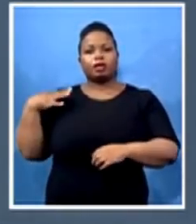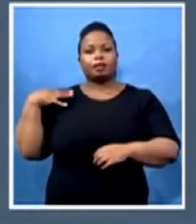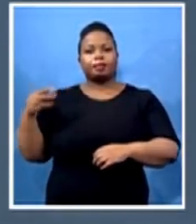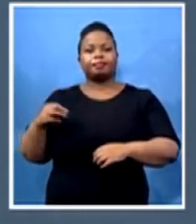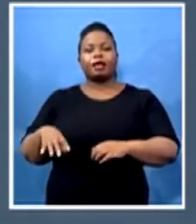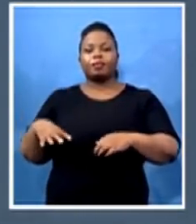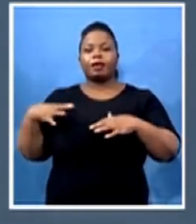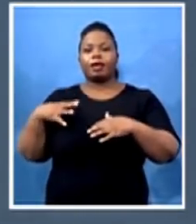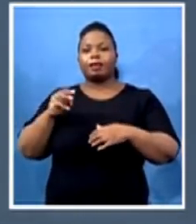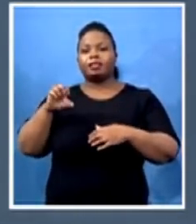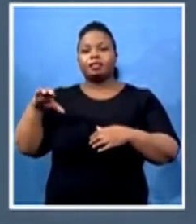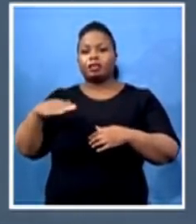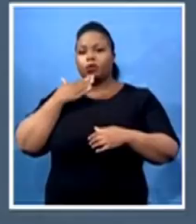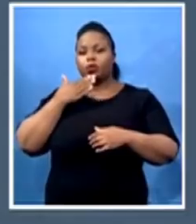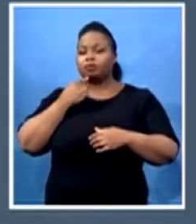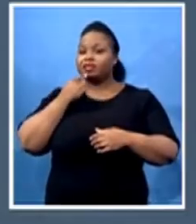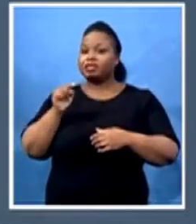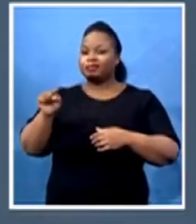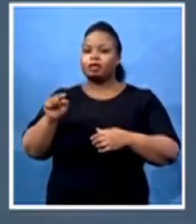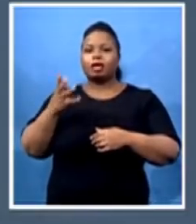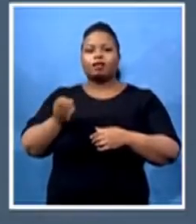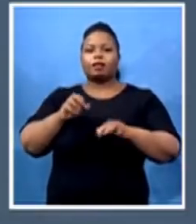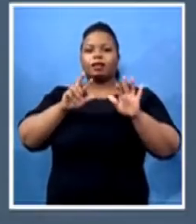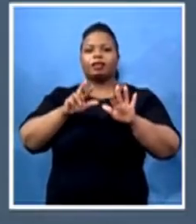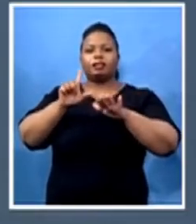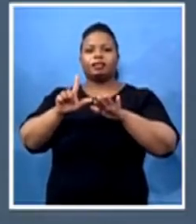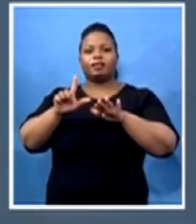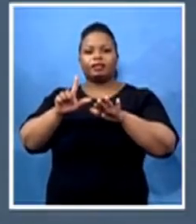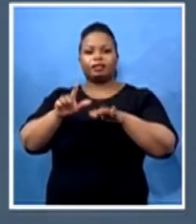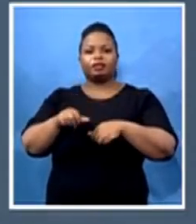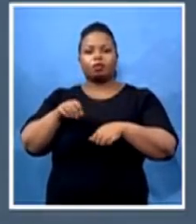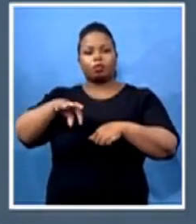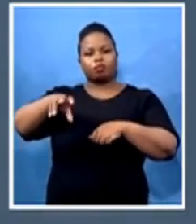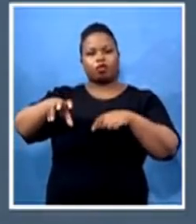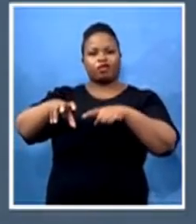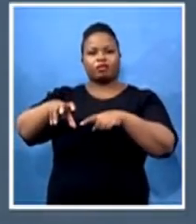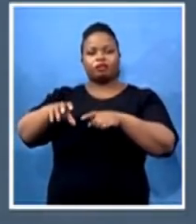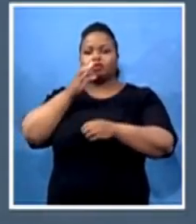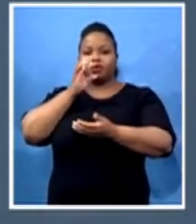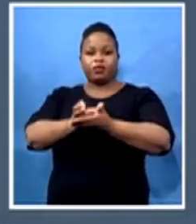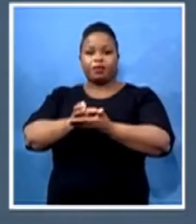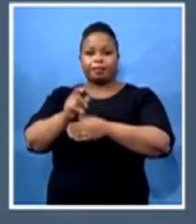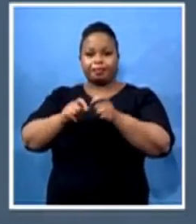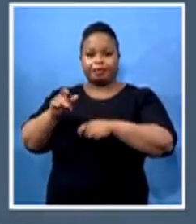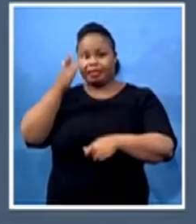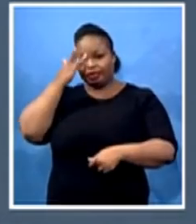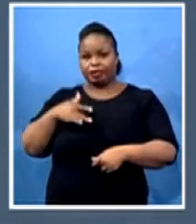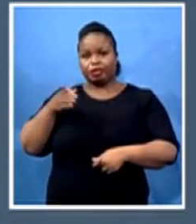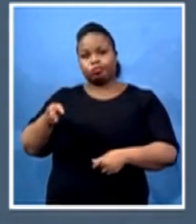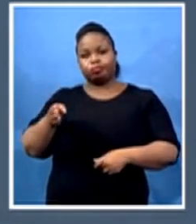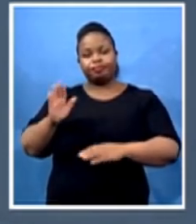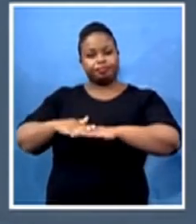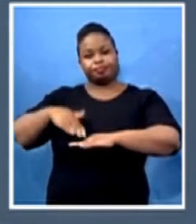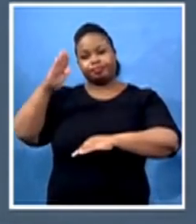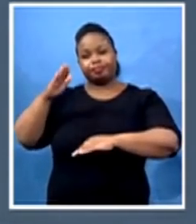for 87 of the province's confirmed cases and the highest number of active cases within